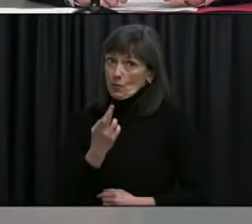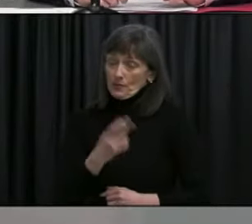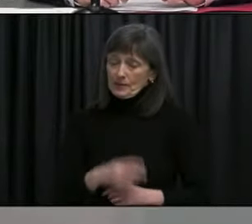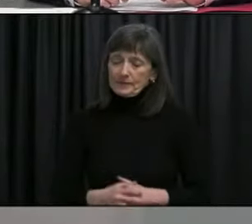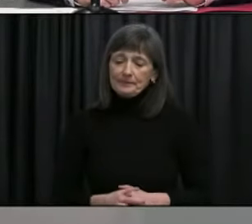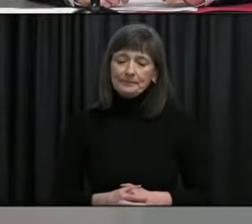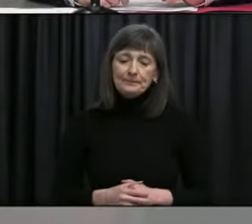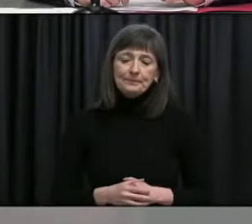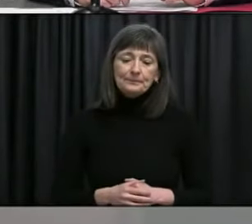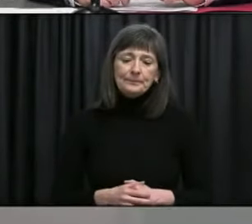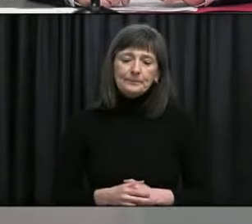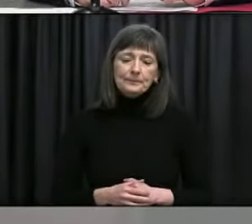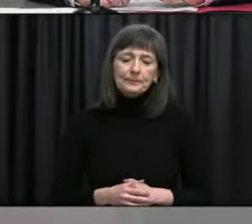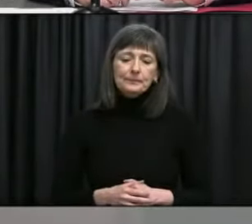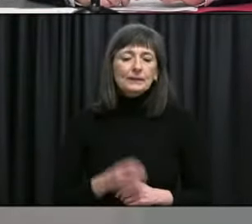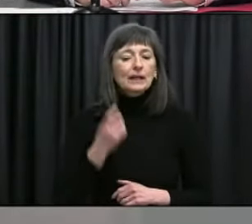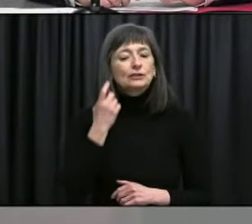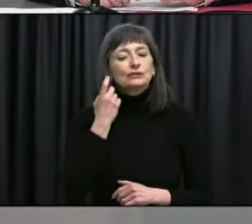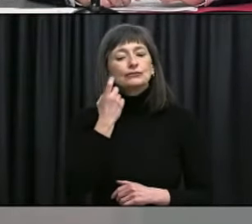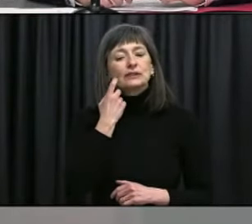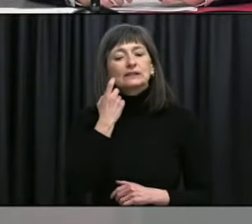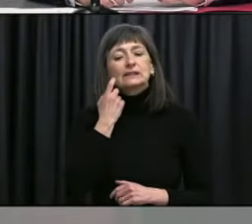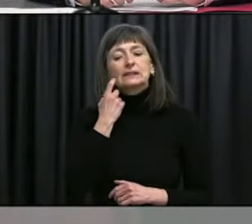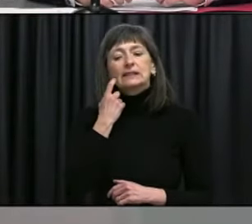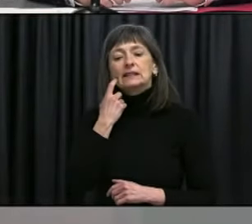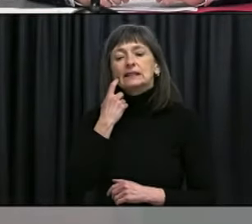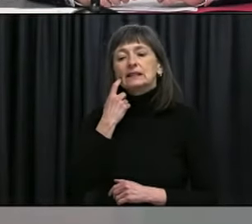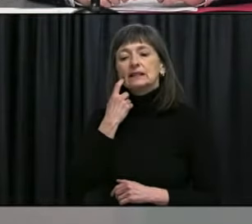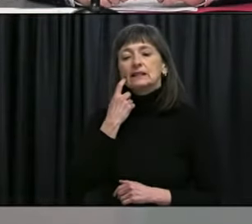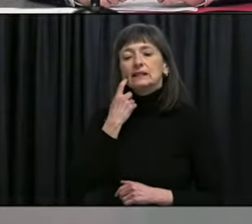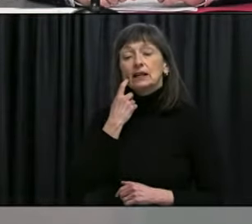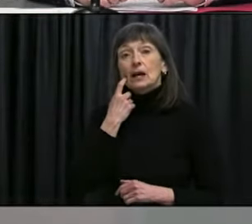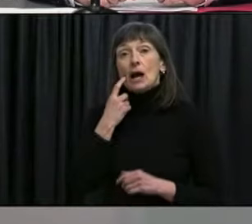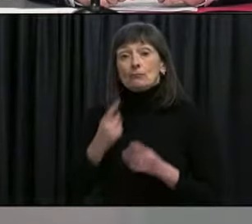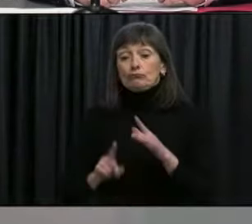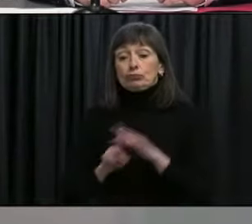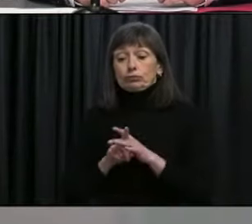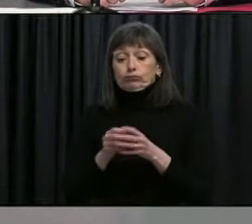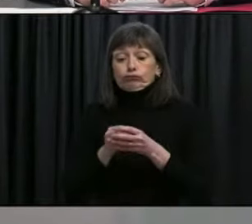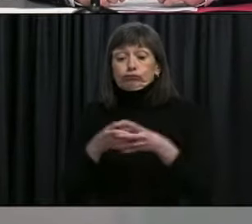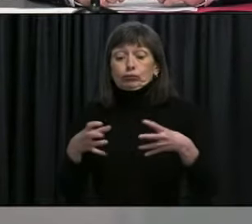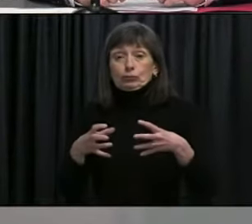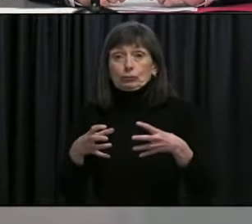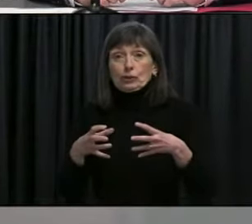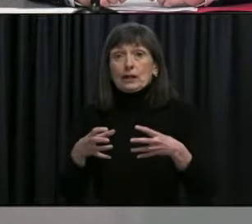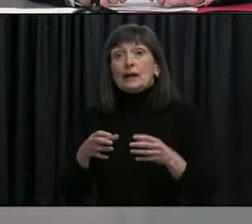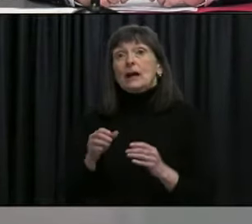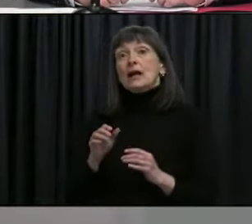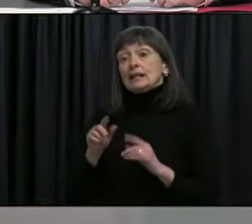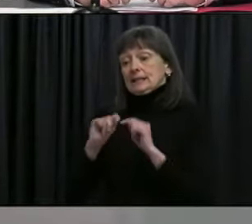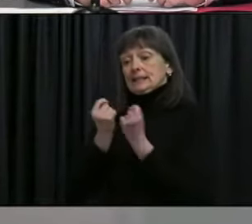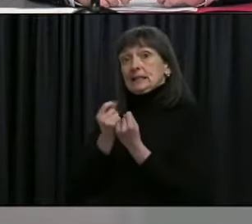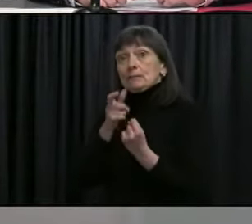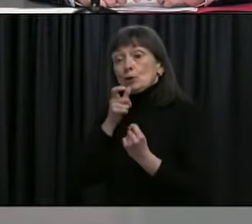important was the contact tracing team in getting the most recent outbreak under control so quickly?